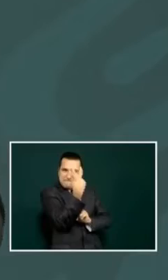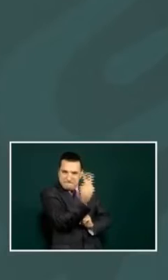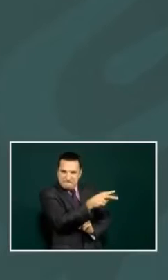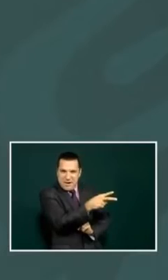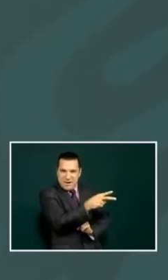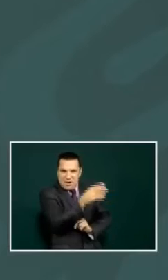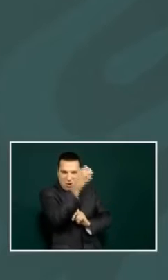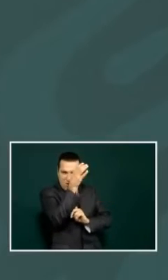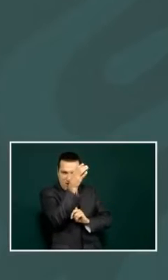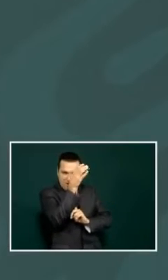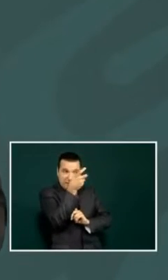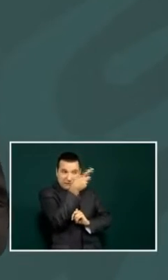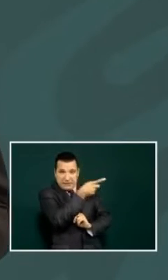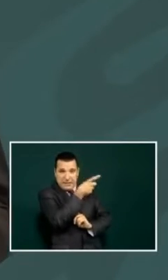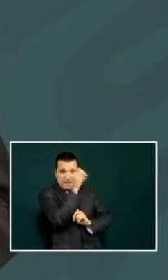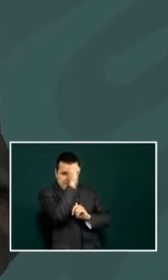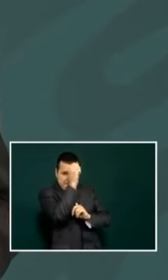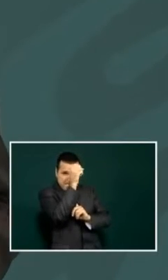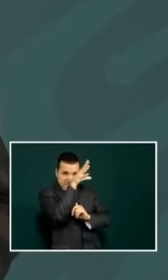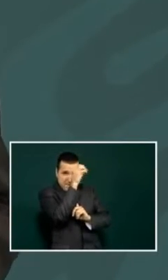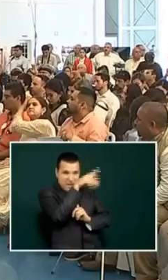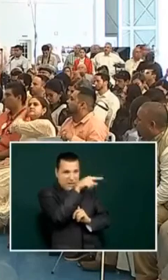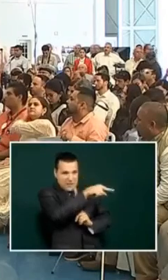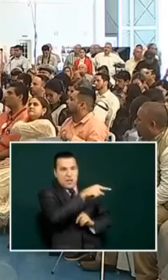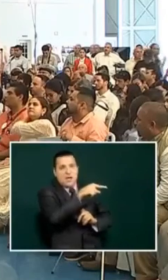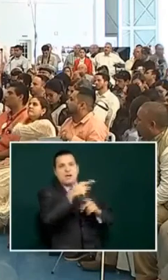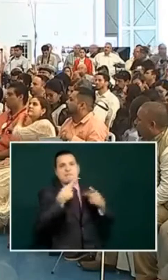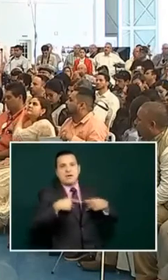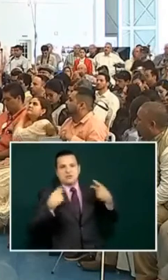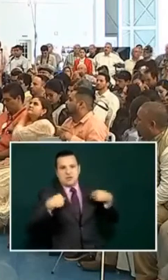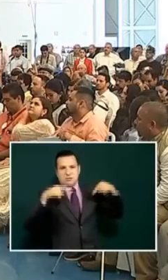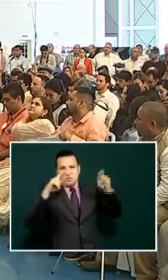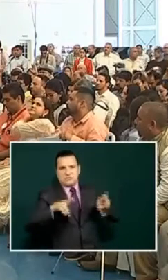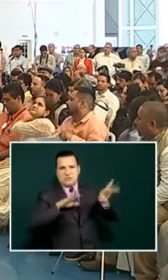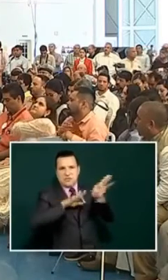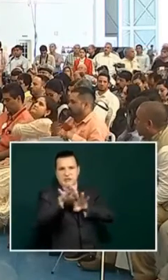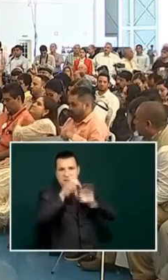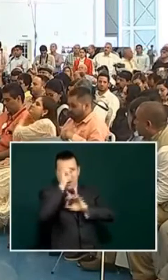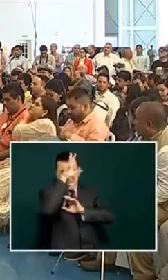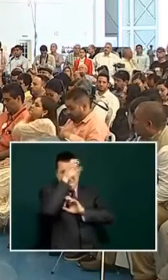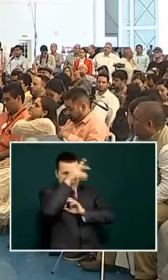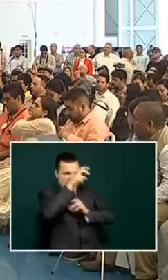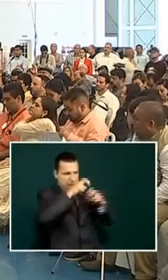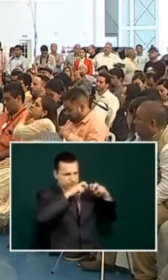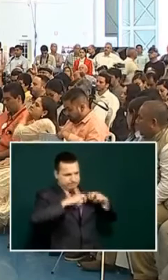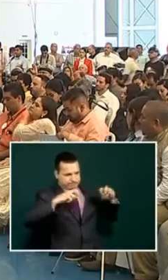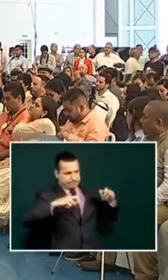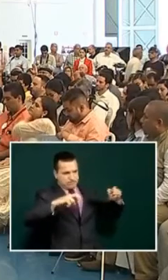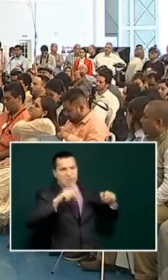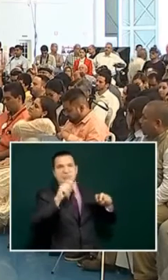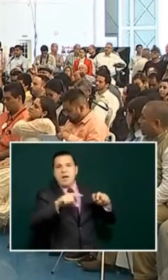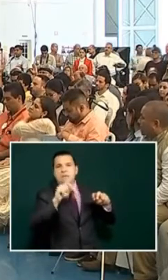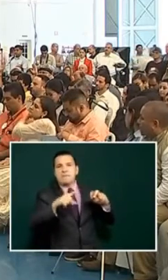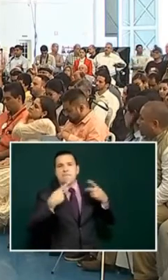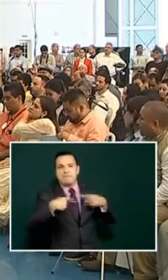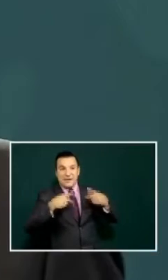and representatives from mining workers and